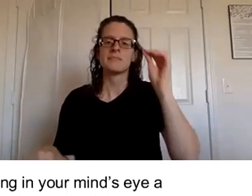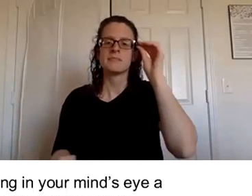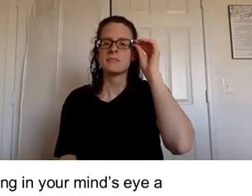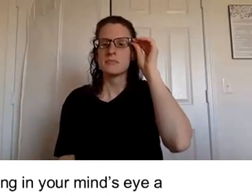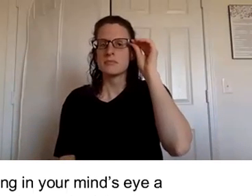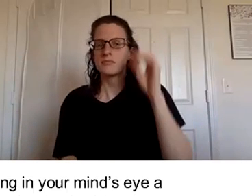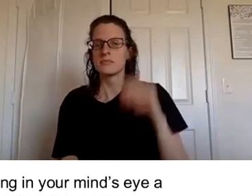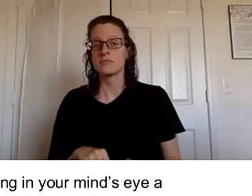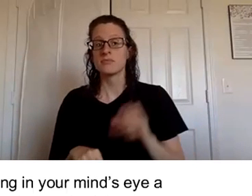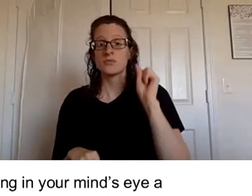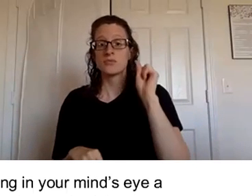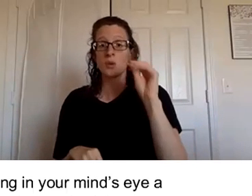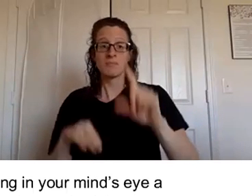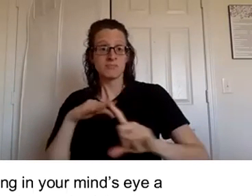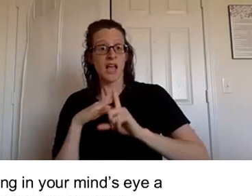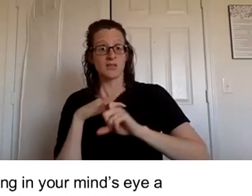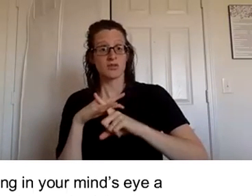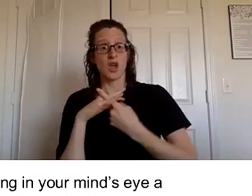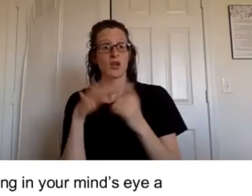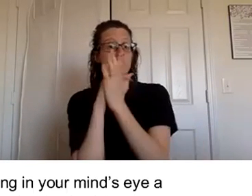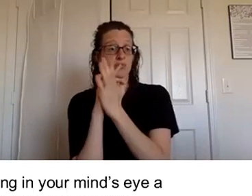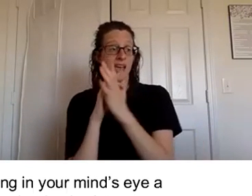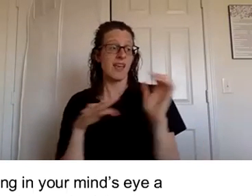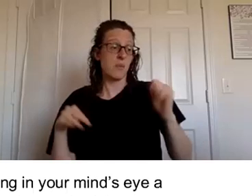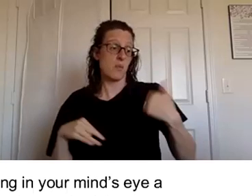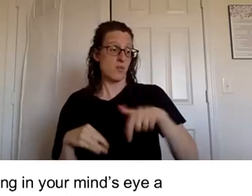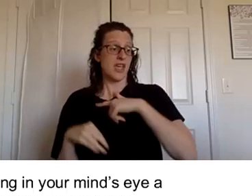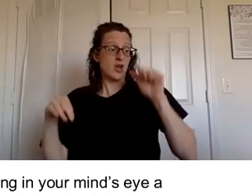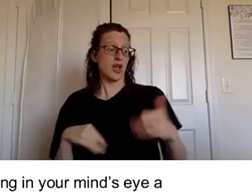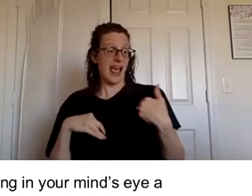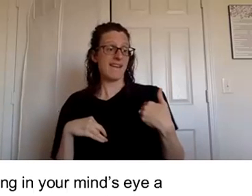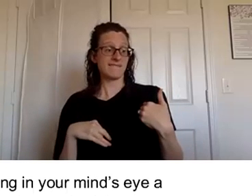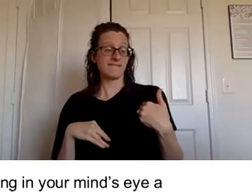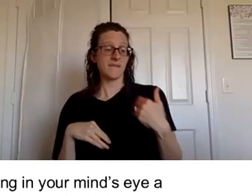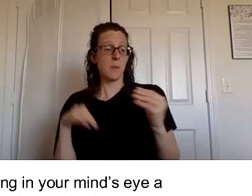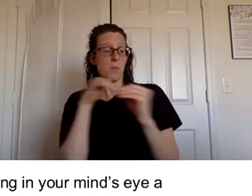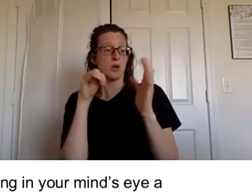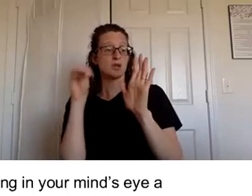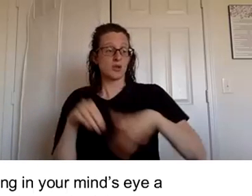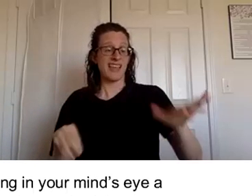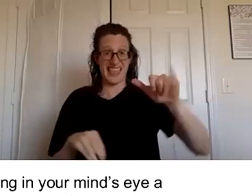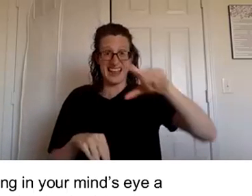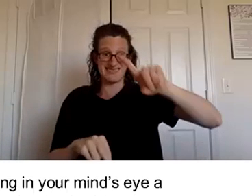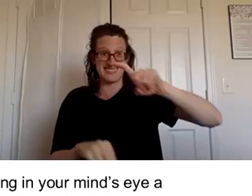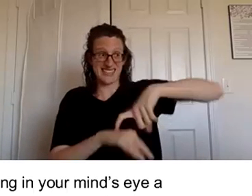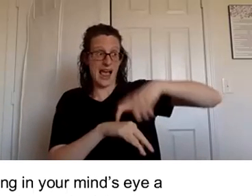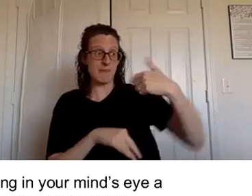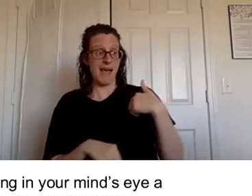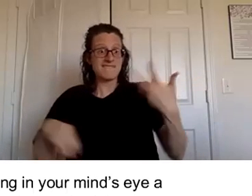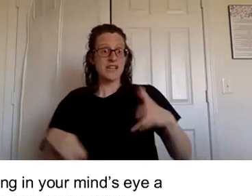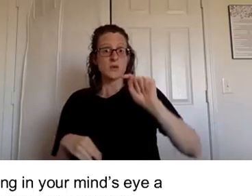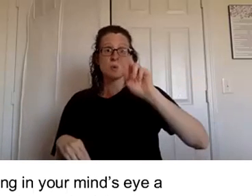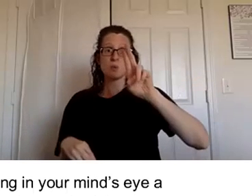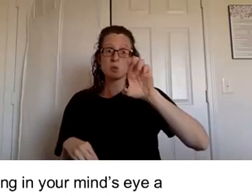um so i started praying that we would have more children at the time i had my tubes tied so i didn't know how that was going to happen